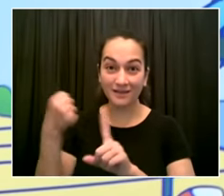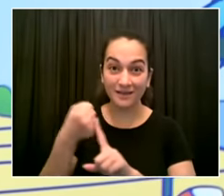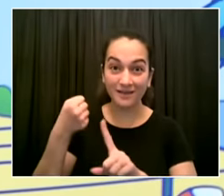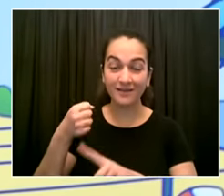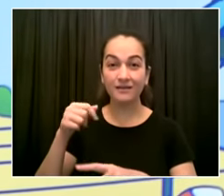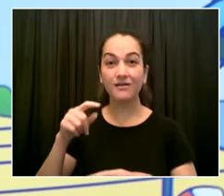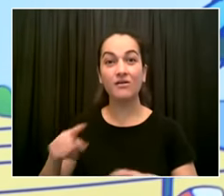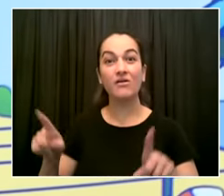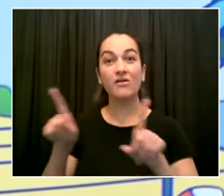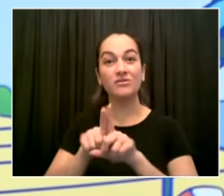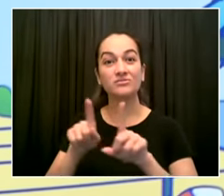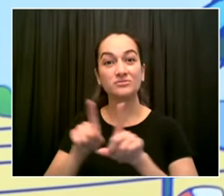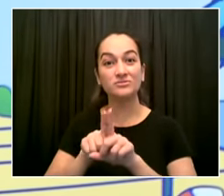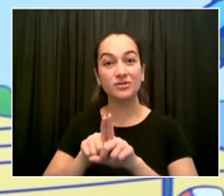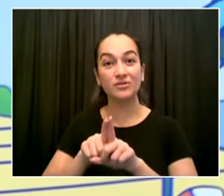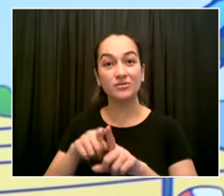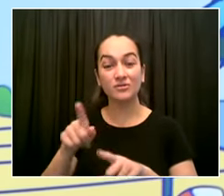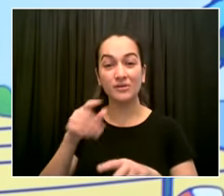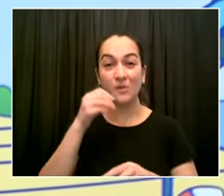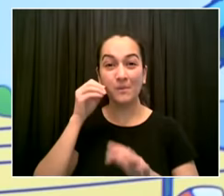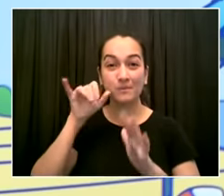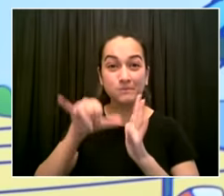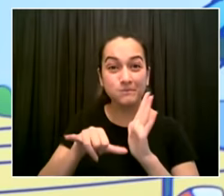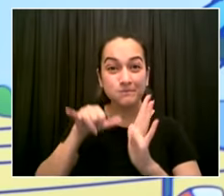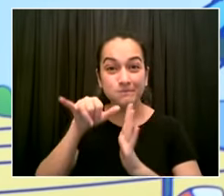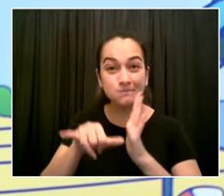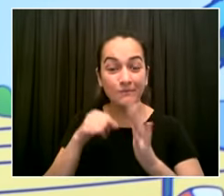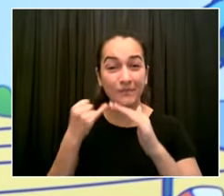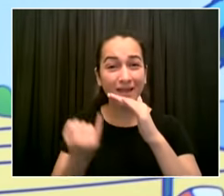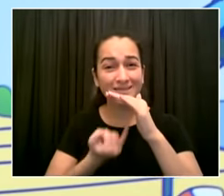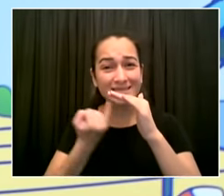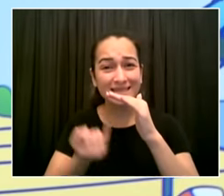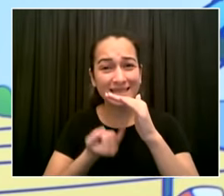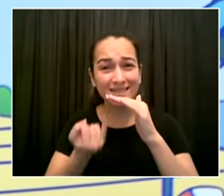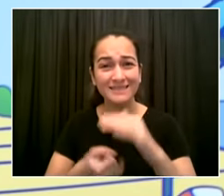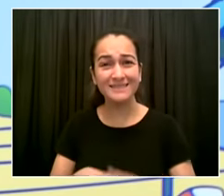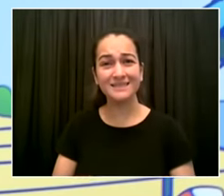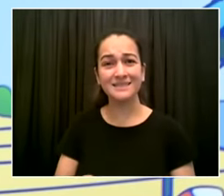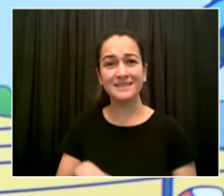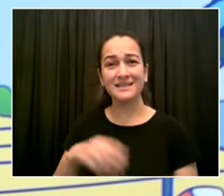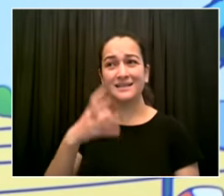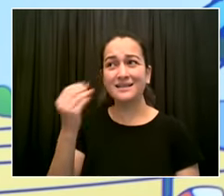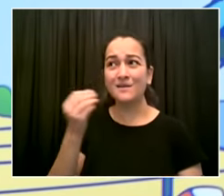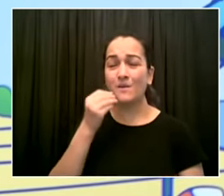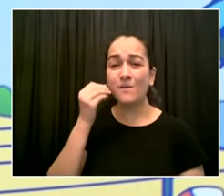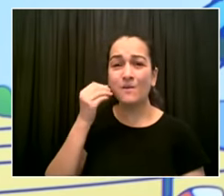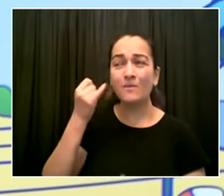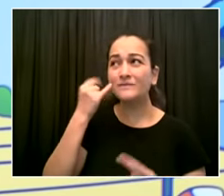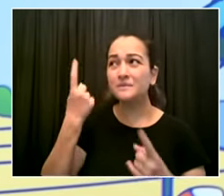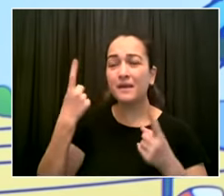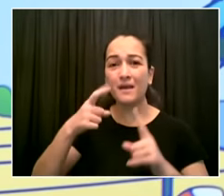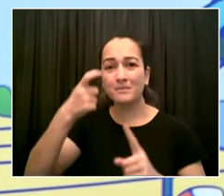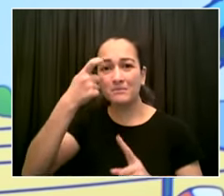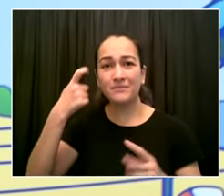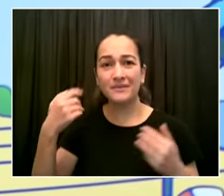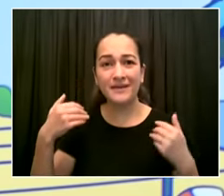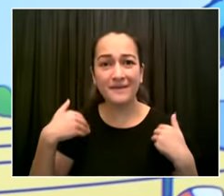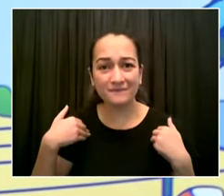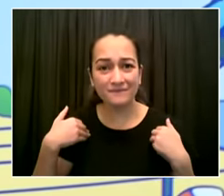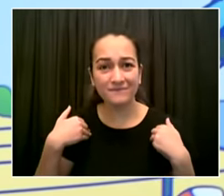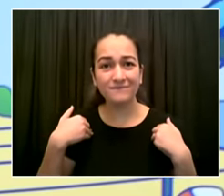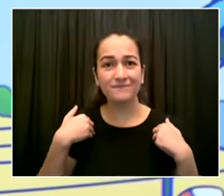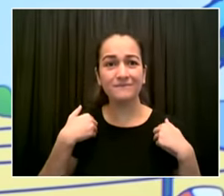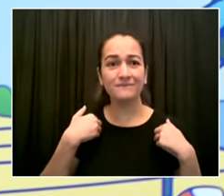cannot let this continue we're going to literally be damning a whole generation if we don't stop we need our kids back in school